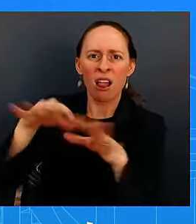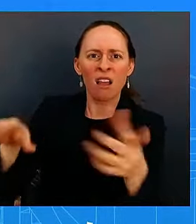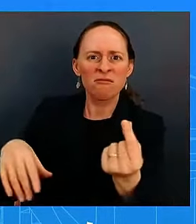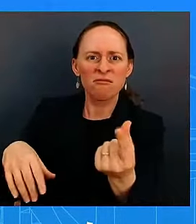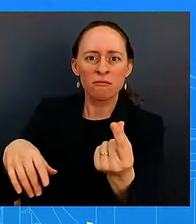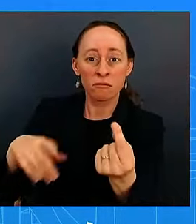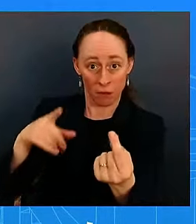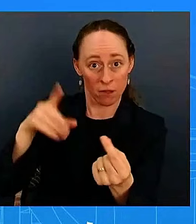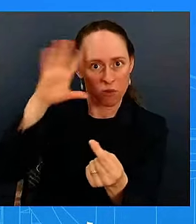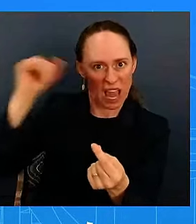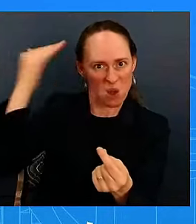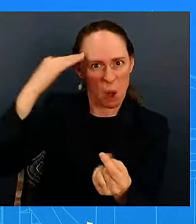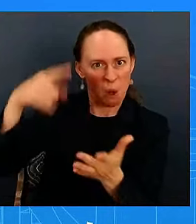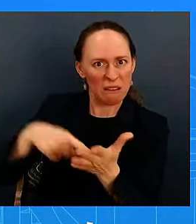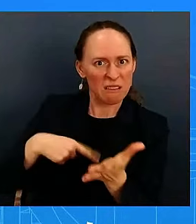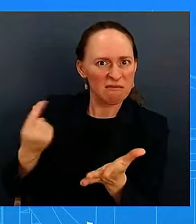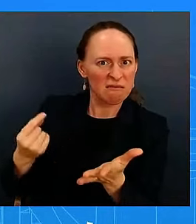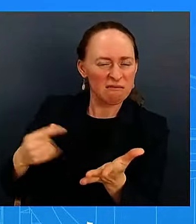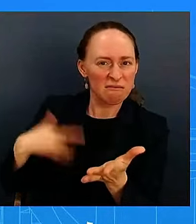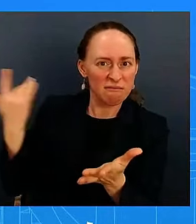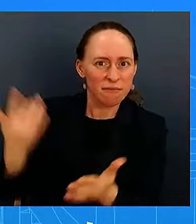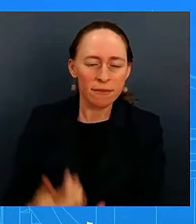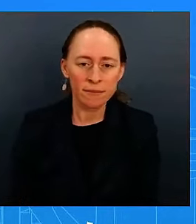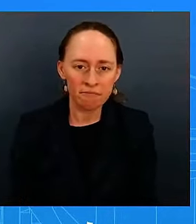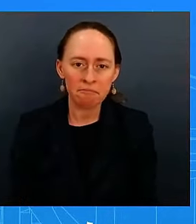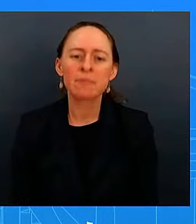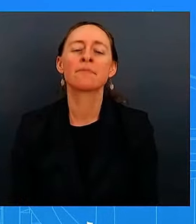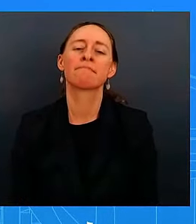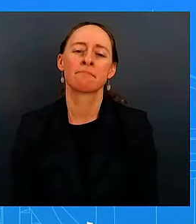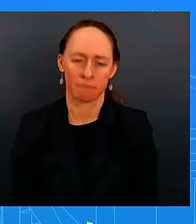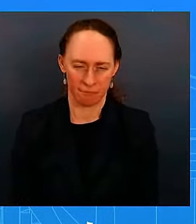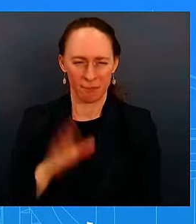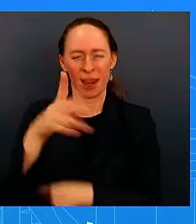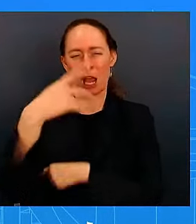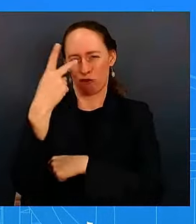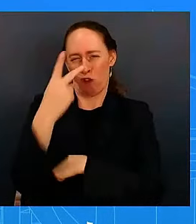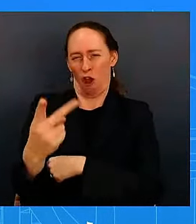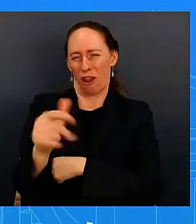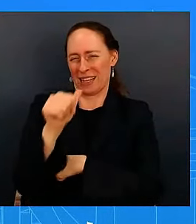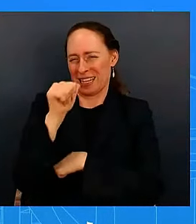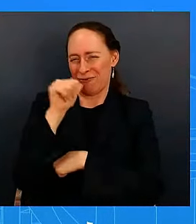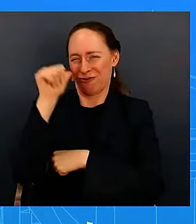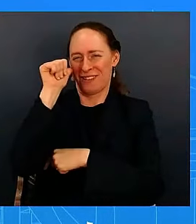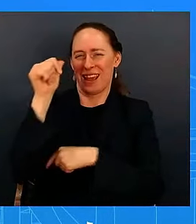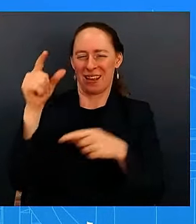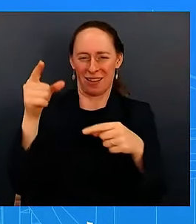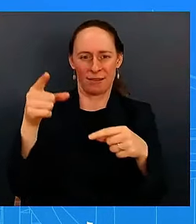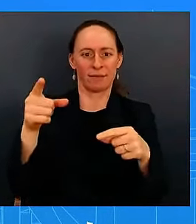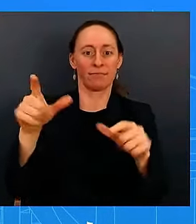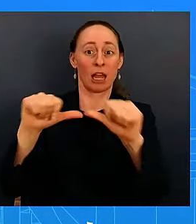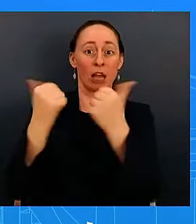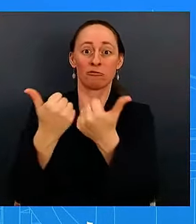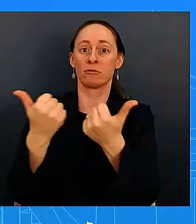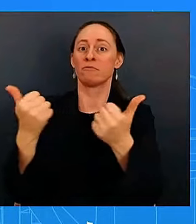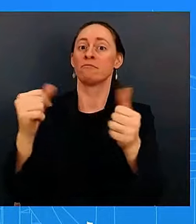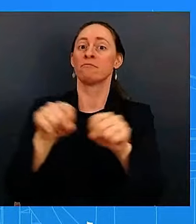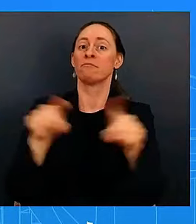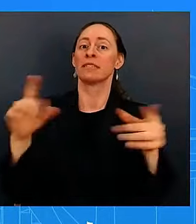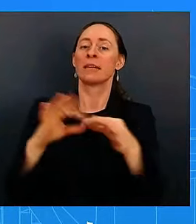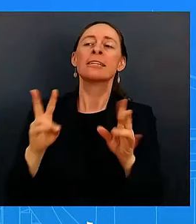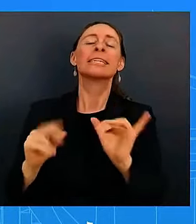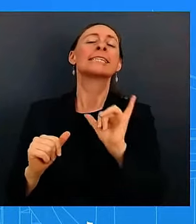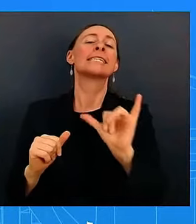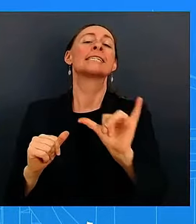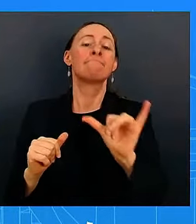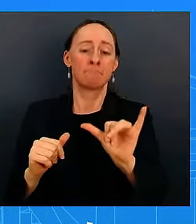aware we we saw the statement yesterday uh that's when we were we learned about it the president obviously is aware of it now but i would have to